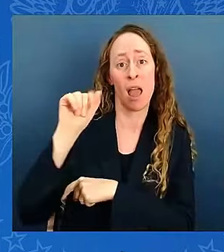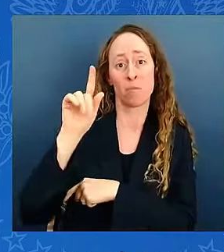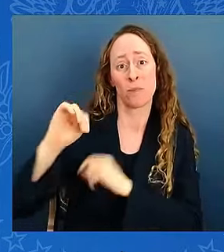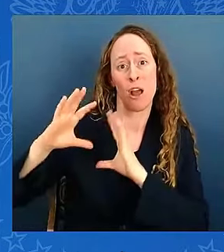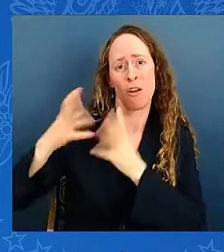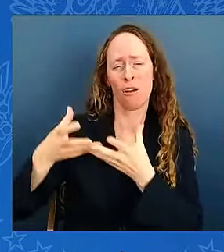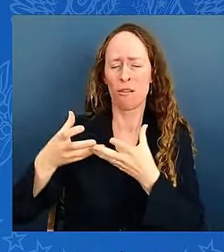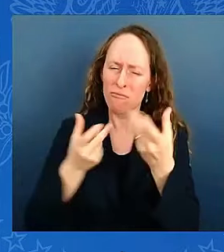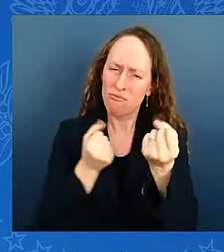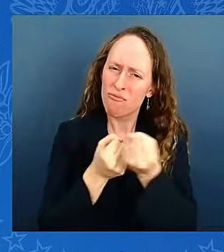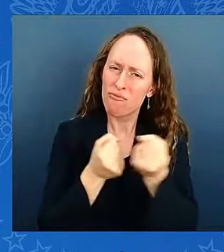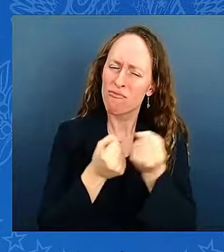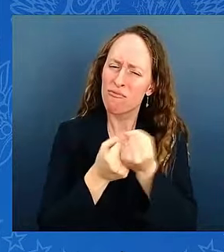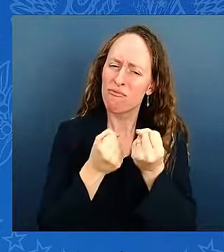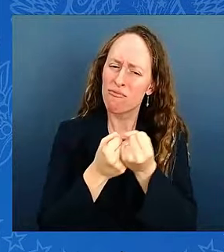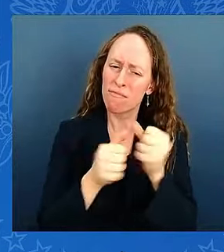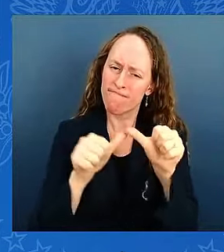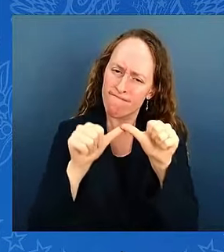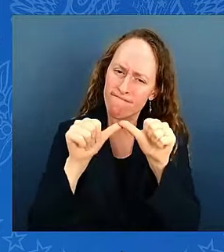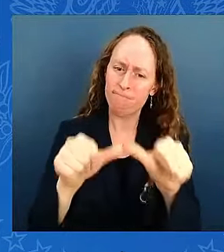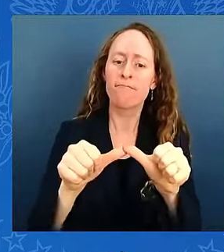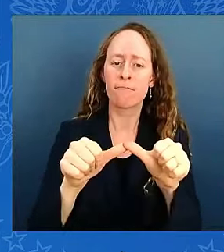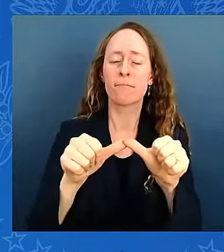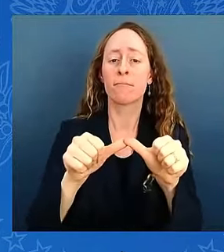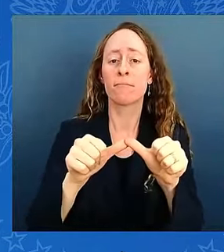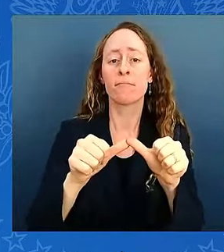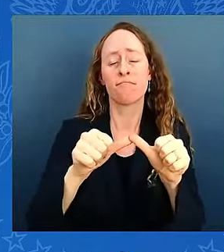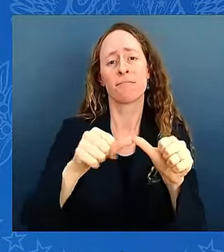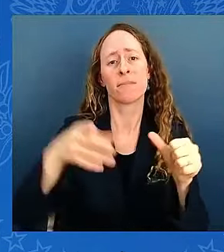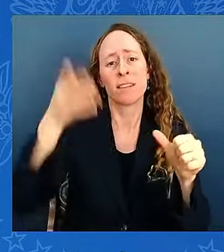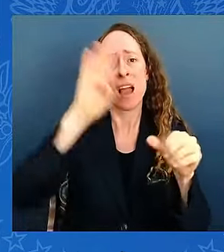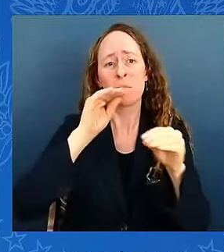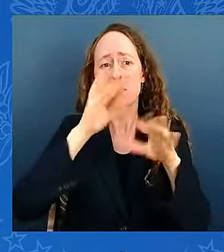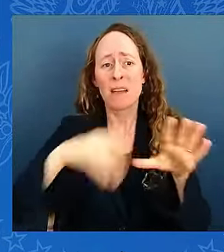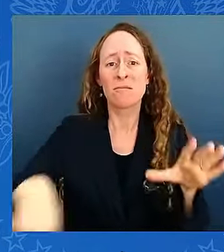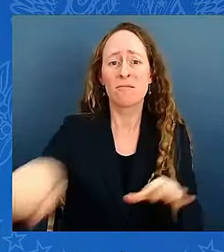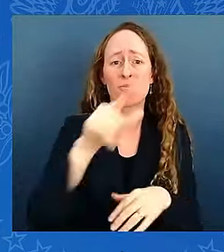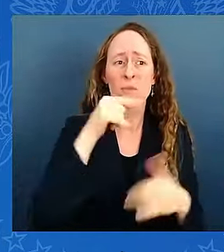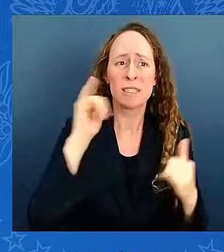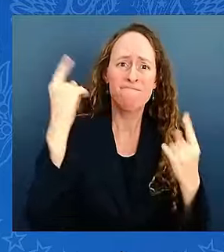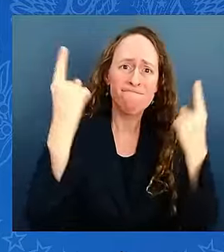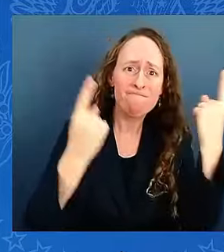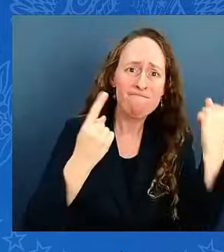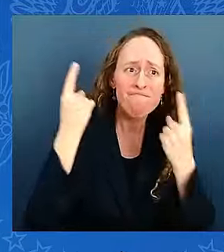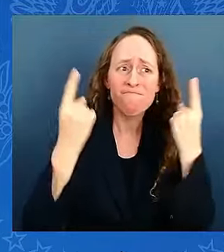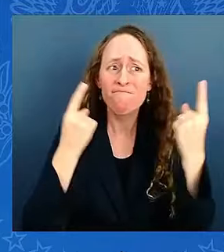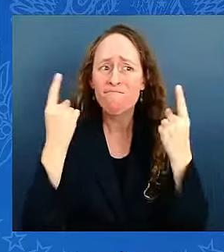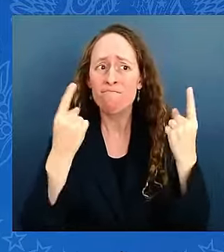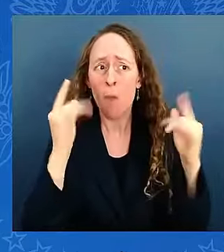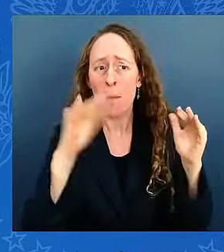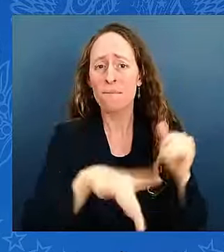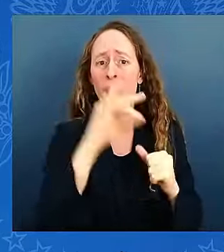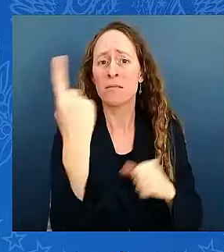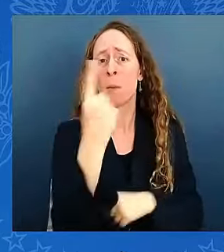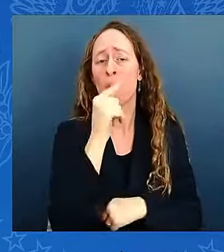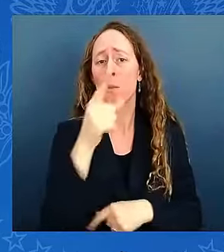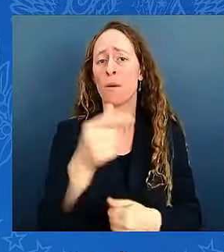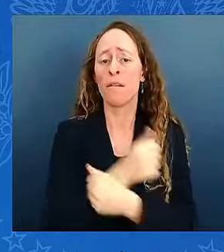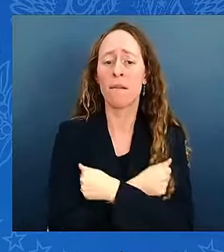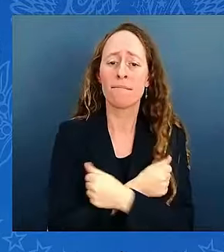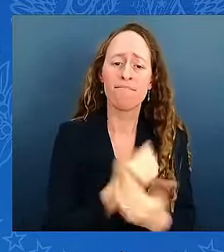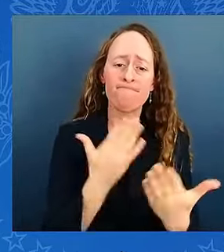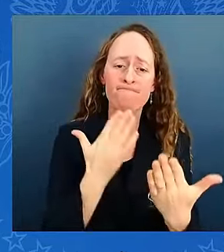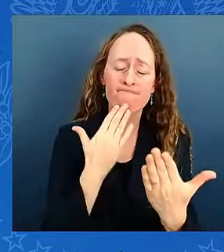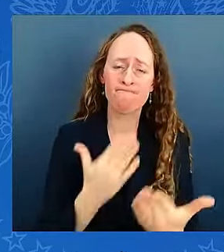thinking of those are still wondering where your loved ones are. Thank you. Would you need to be a supplemental to help the people in the south, Mr. President?